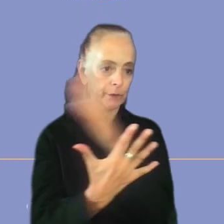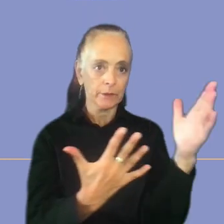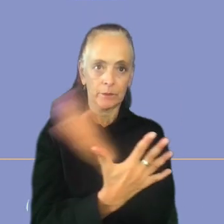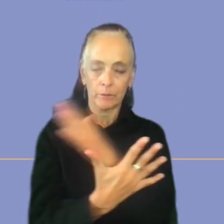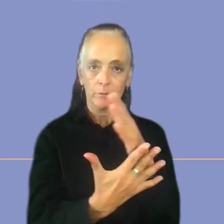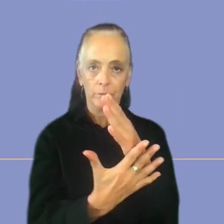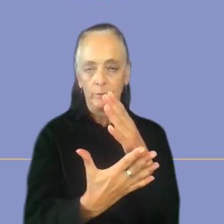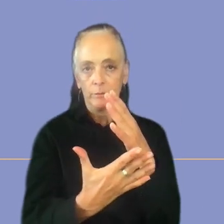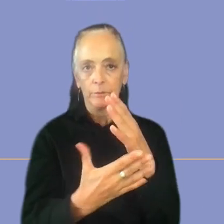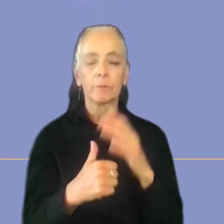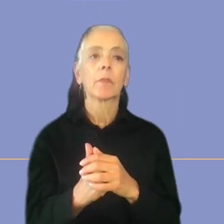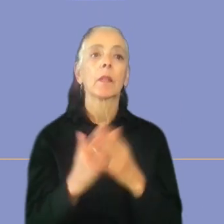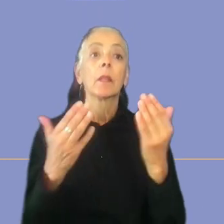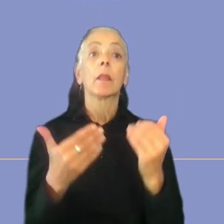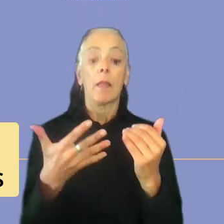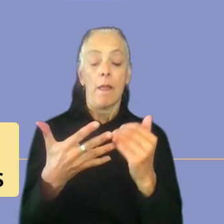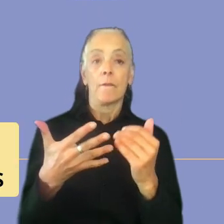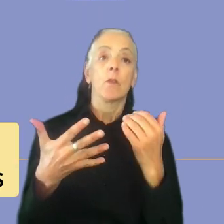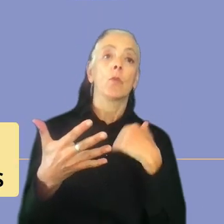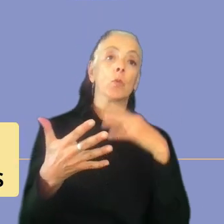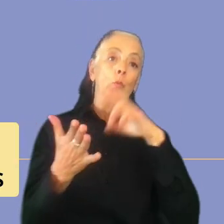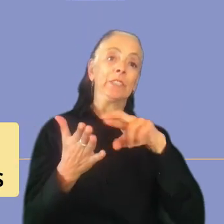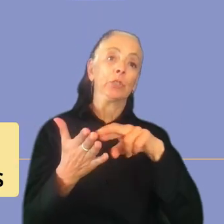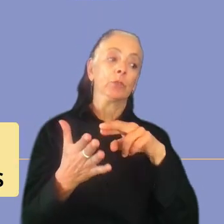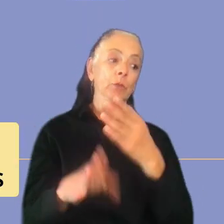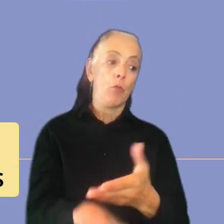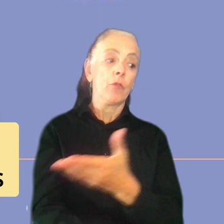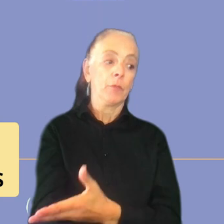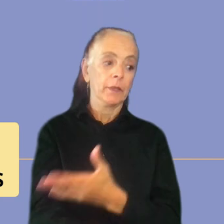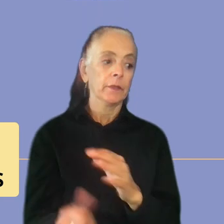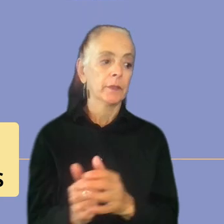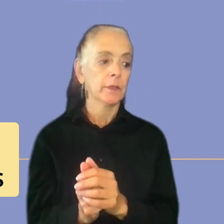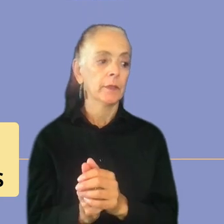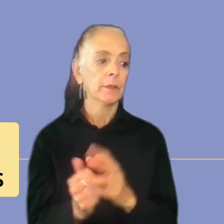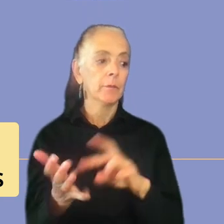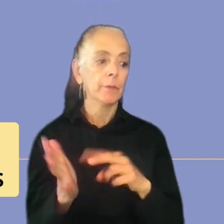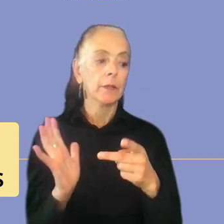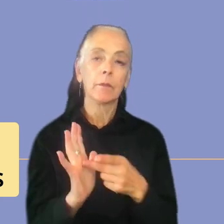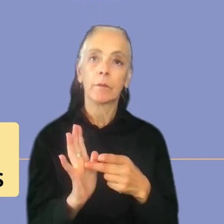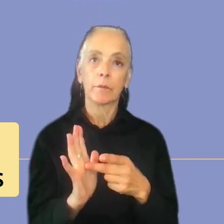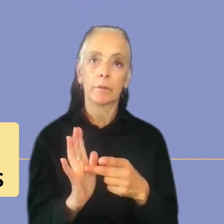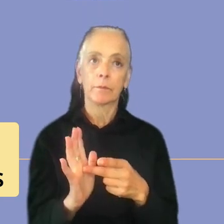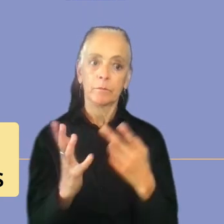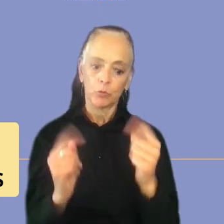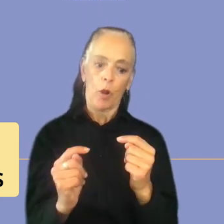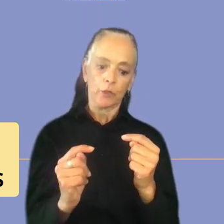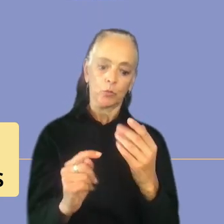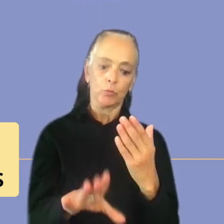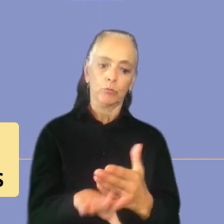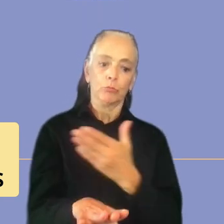Then you have the research improvement which is basically the idea of trying to improve the current